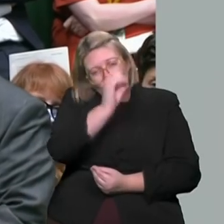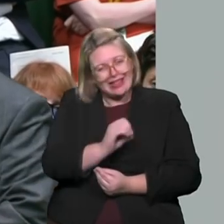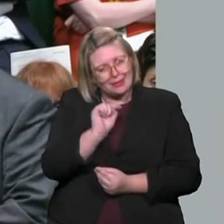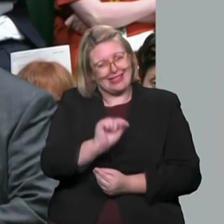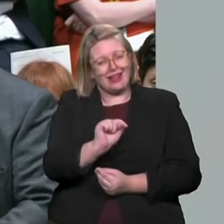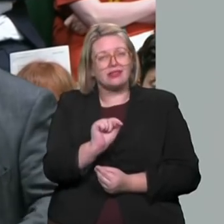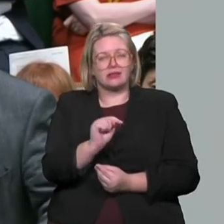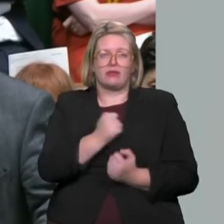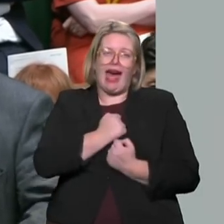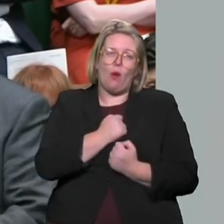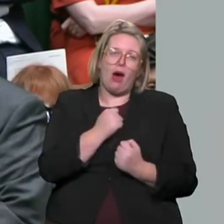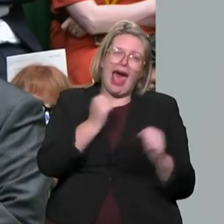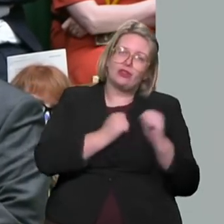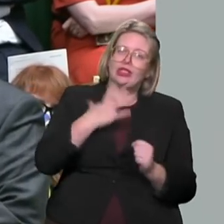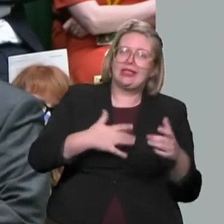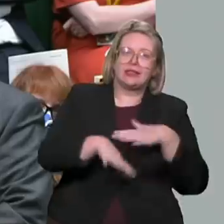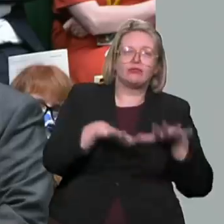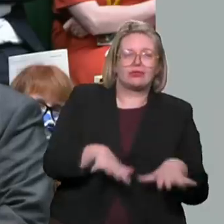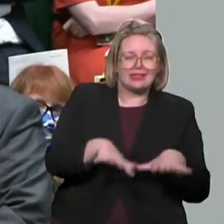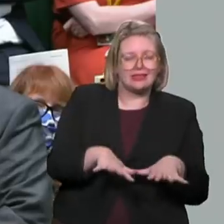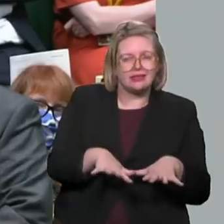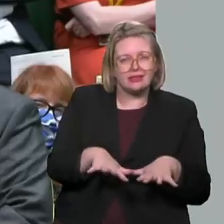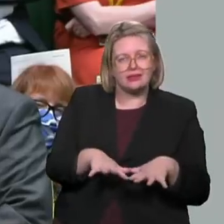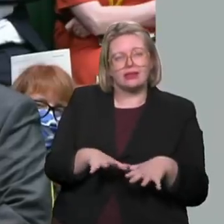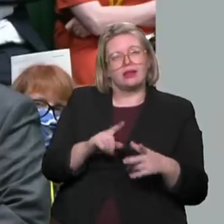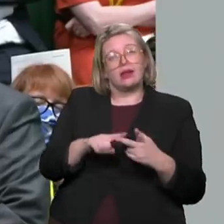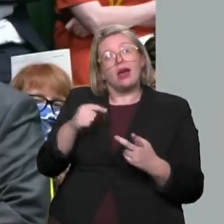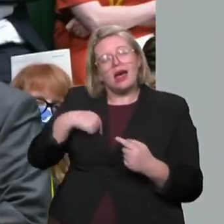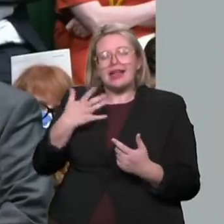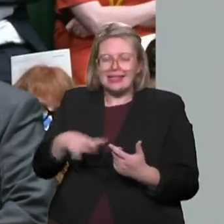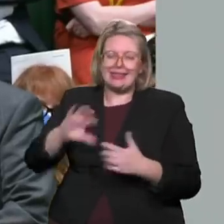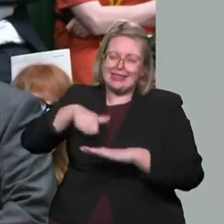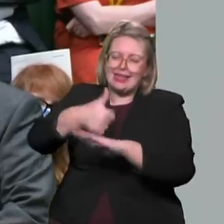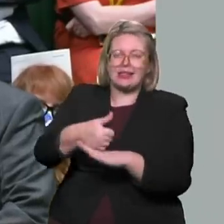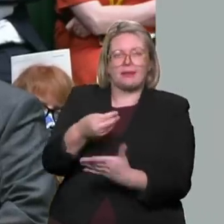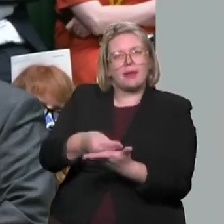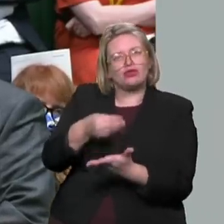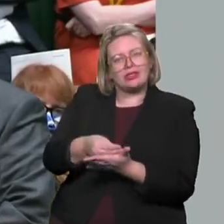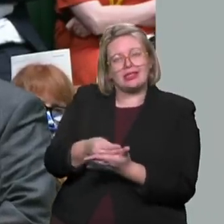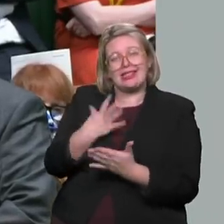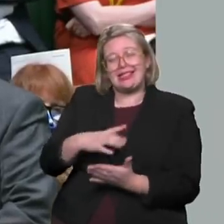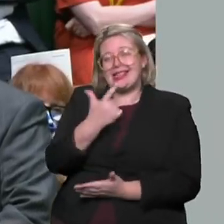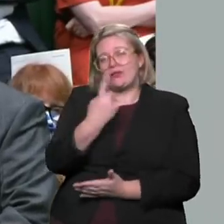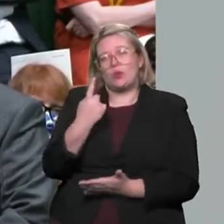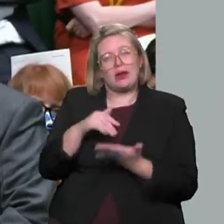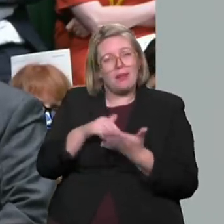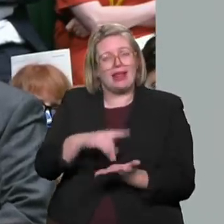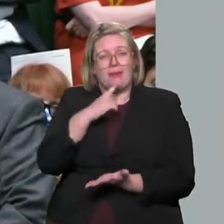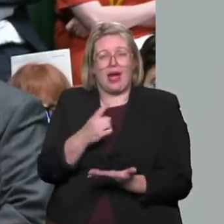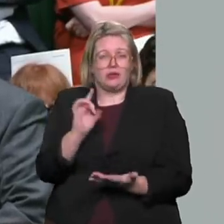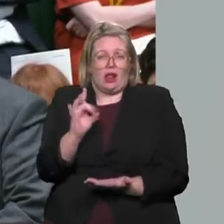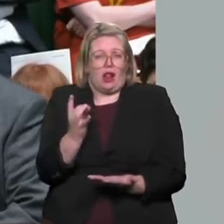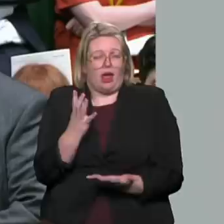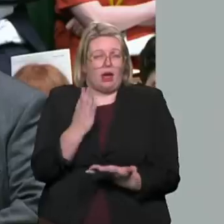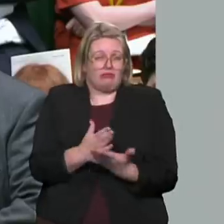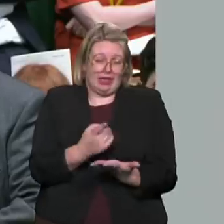nuclear. All this industry needs is a ring-fenced budget of £71 million, a drop in the ocean